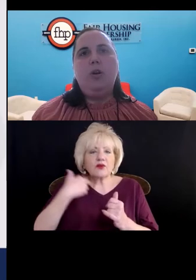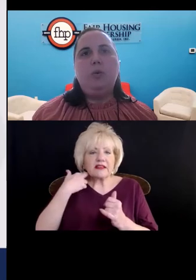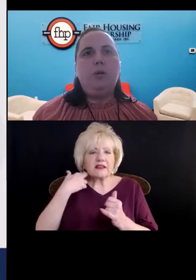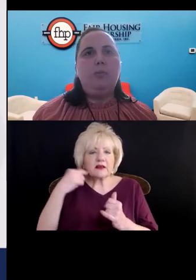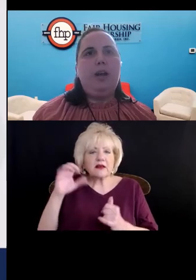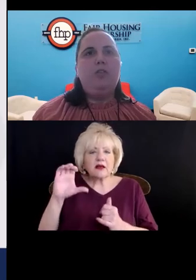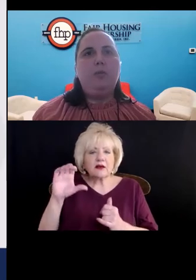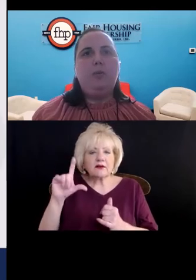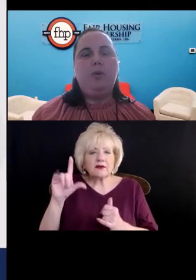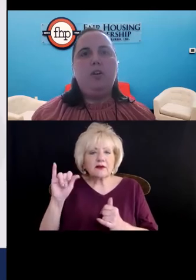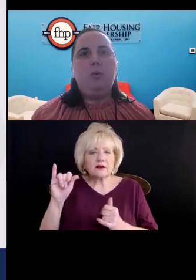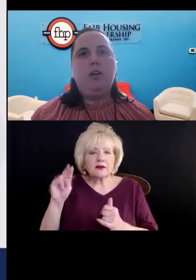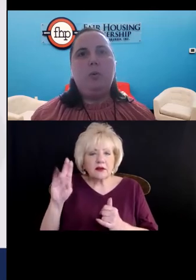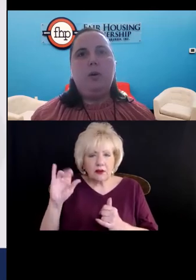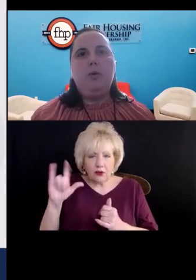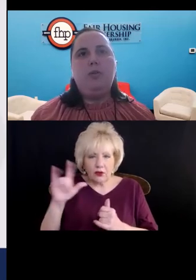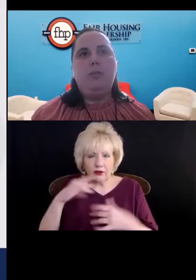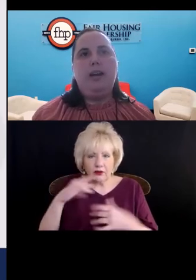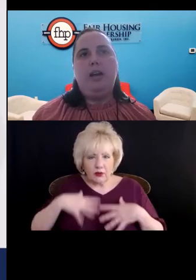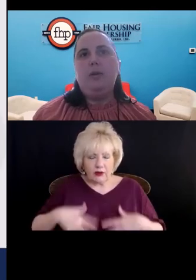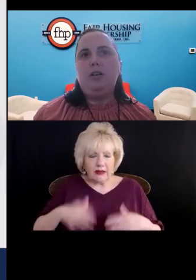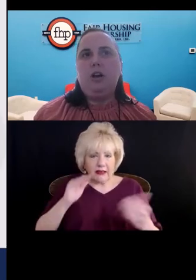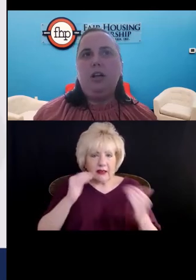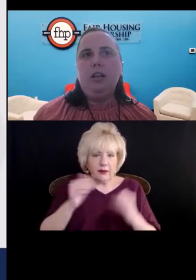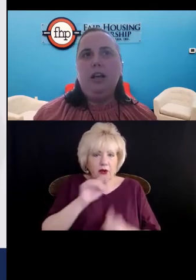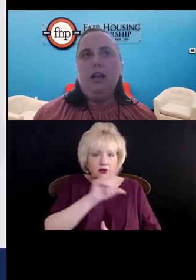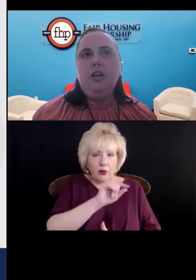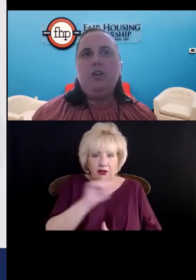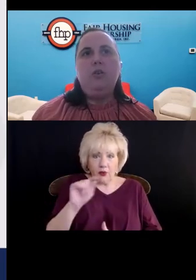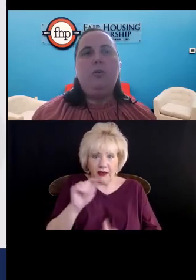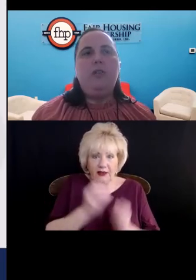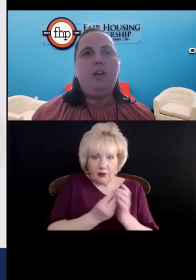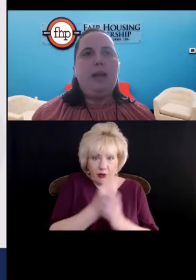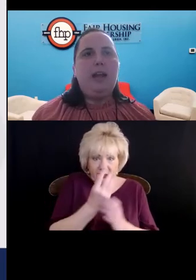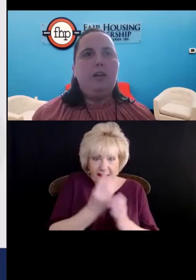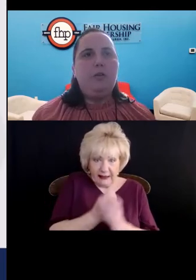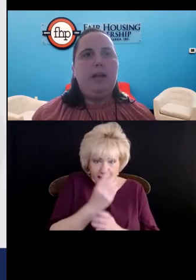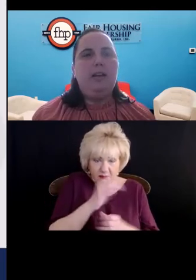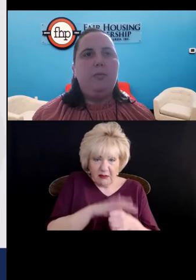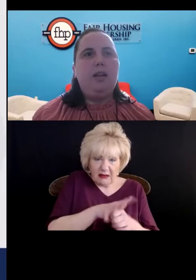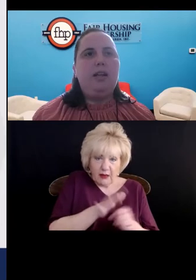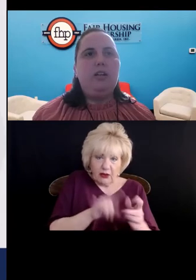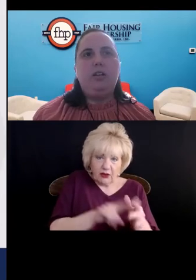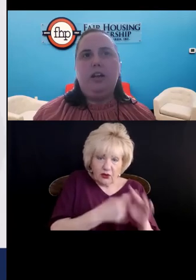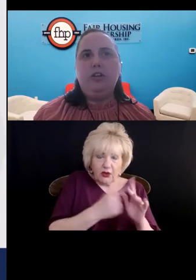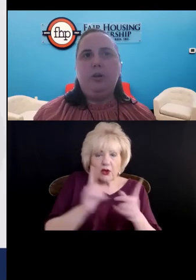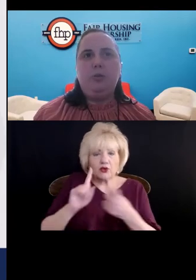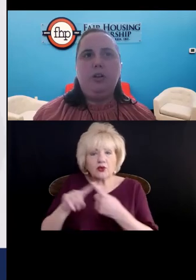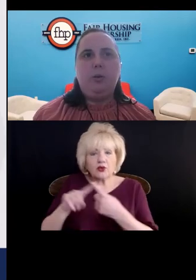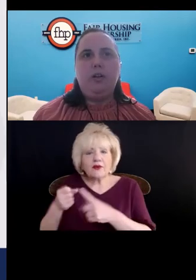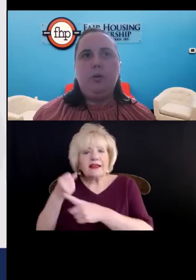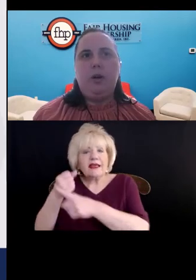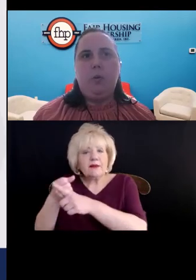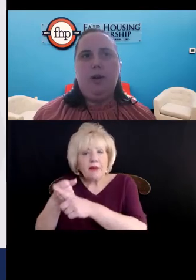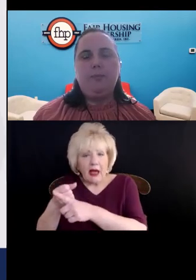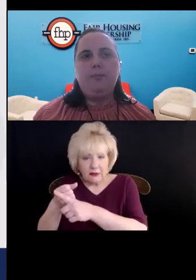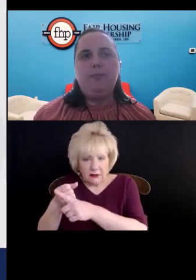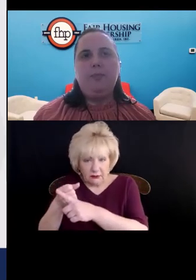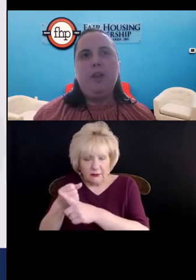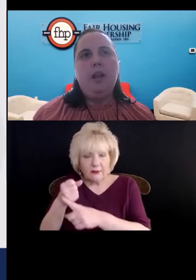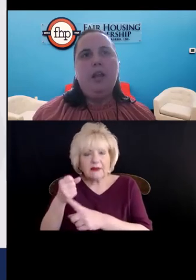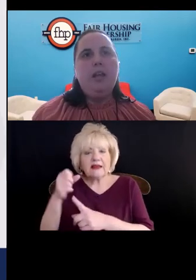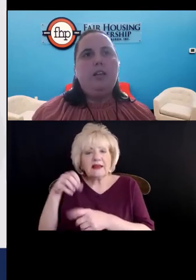when it was compared from spring 2020 when the pandemic started to the impact of the pandemic a year later in spring 2021.